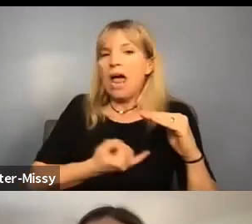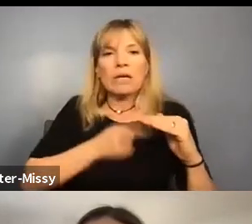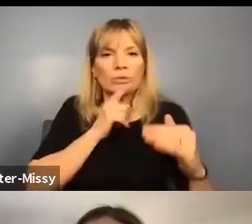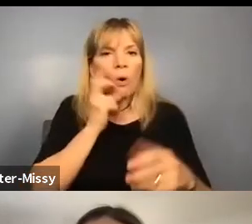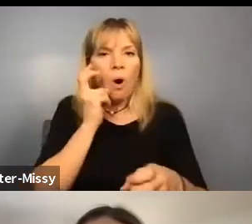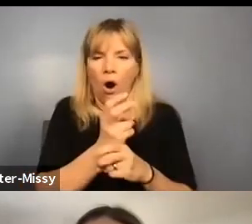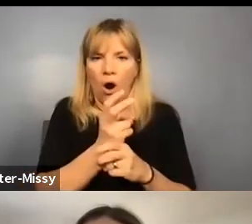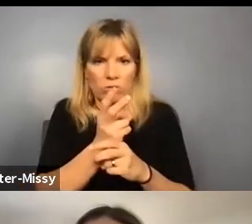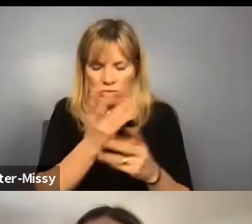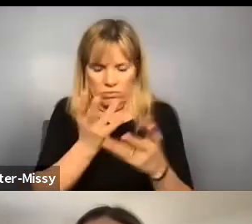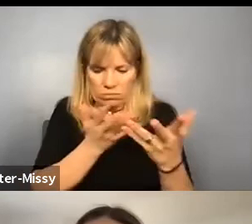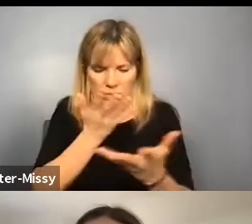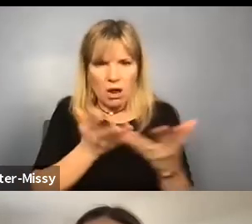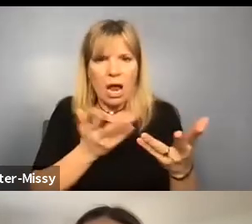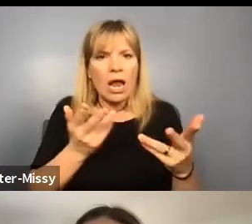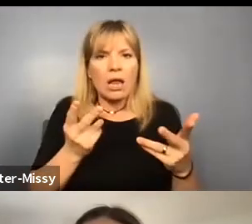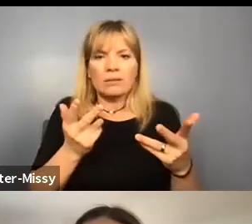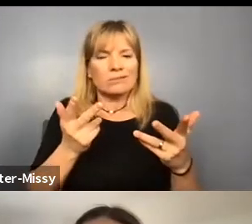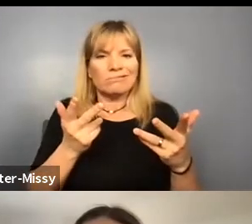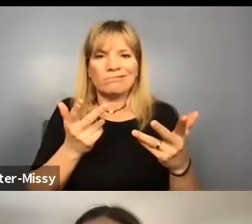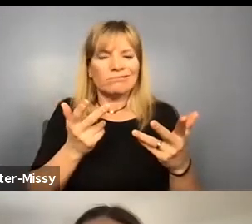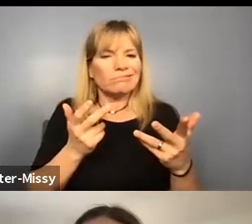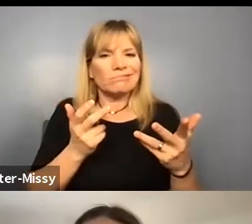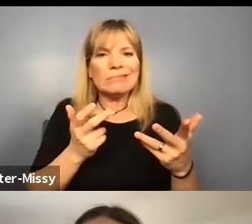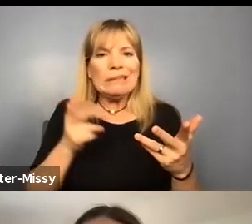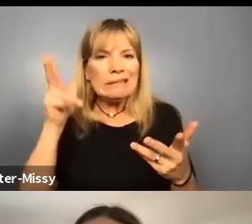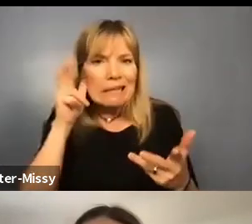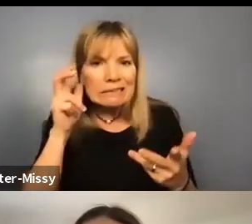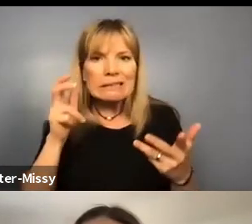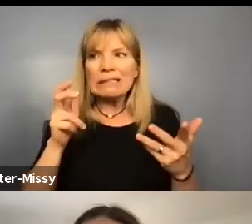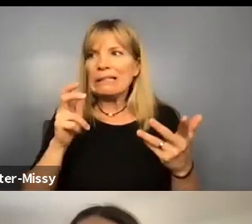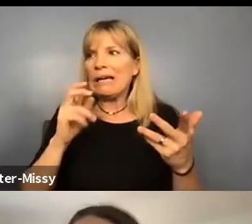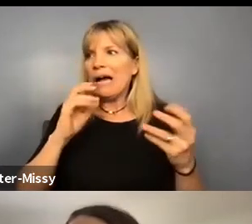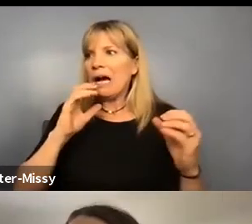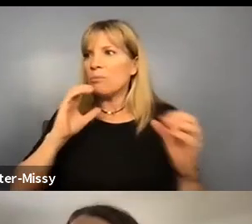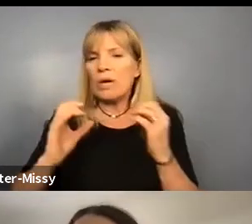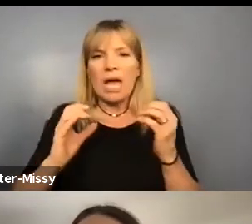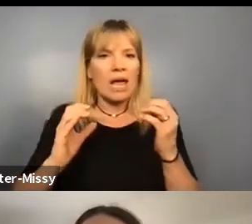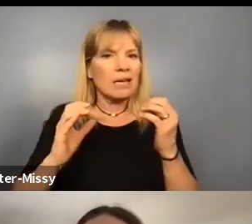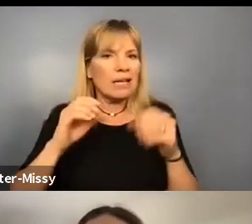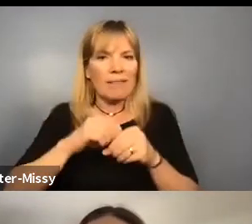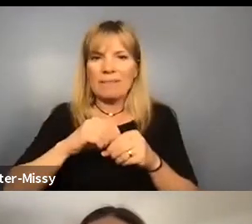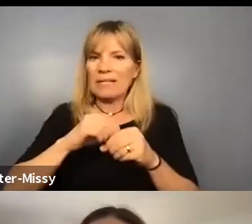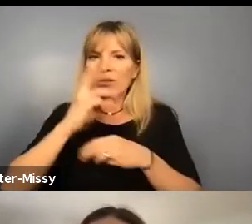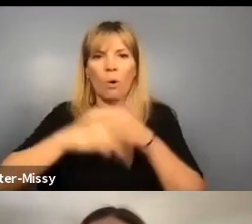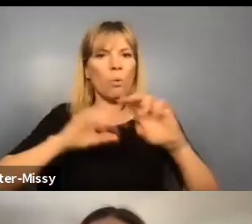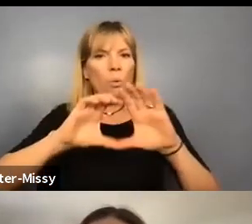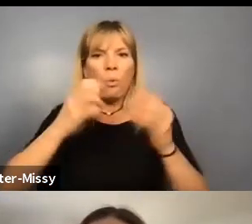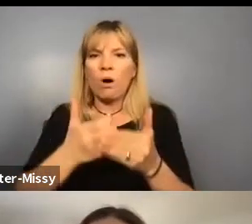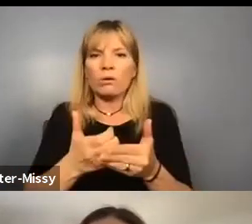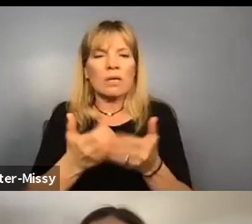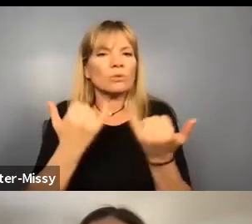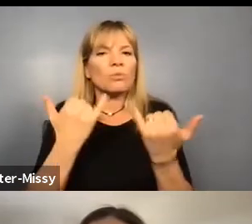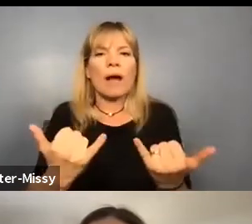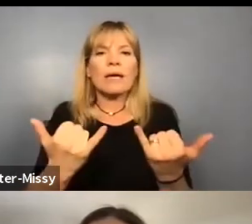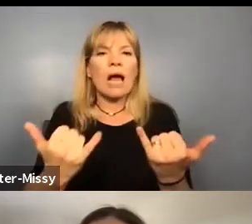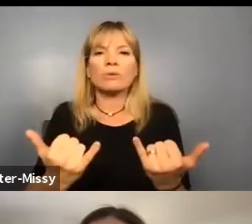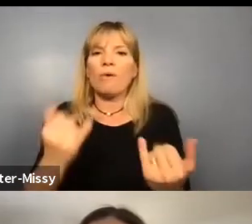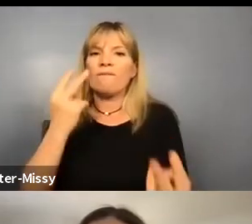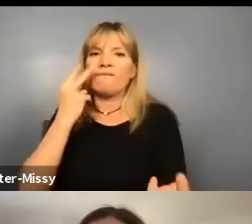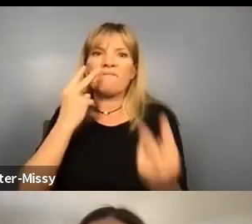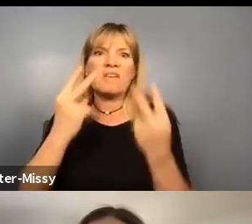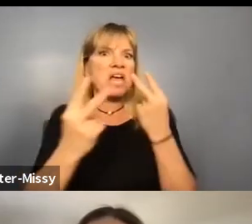navigate or listen and communicate in a world that is right now, so visually